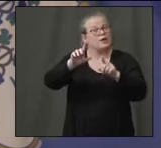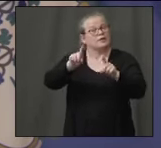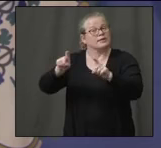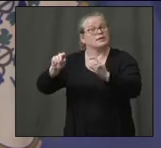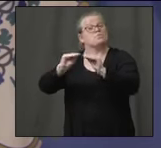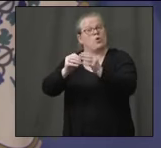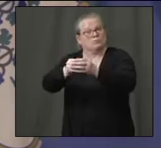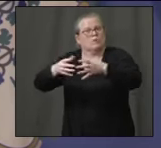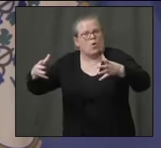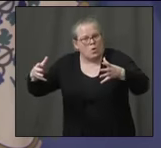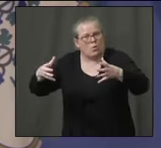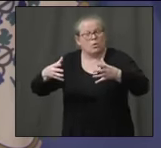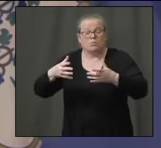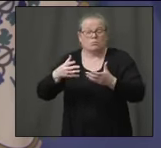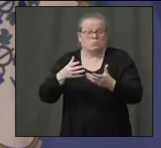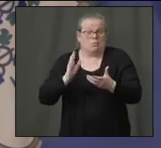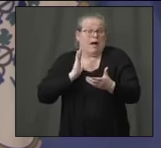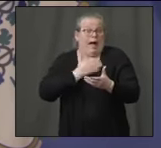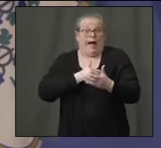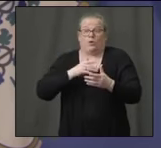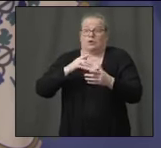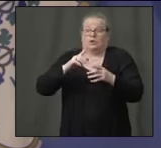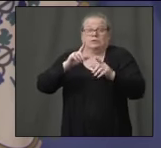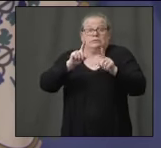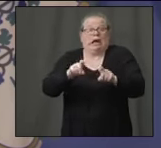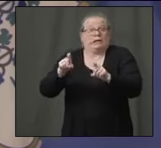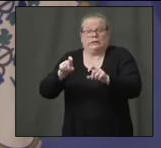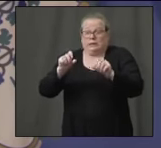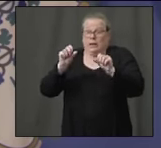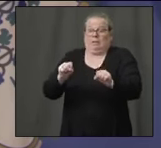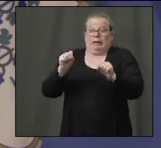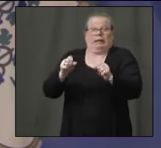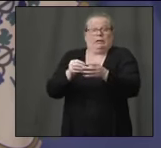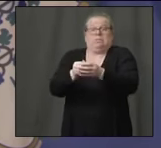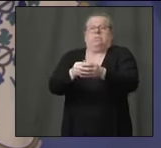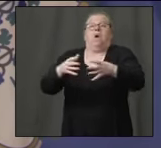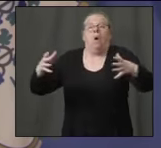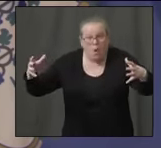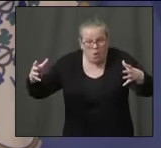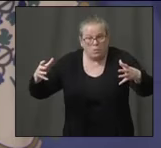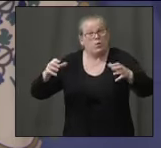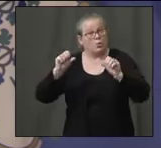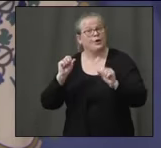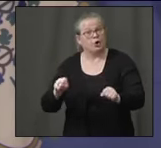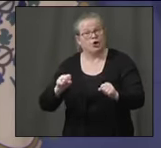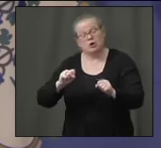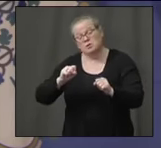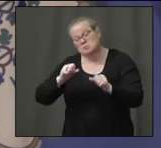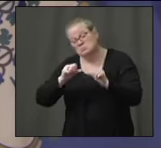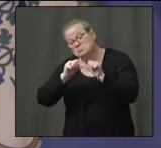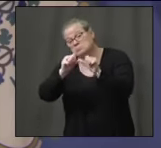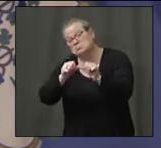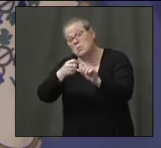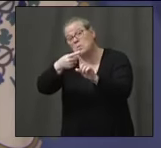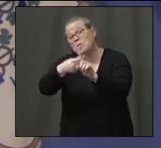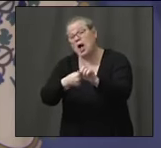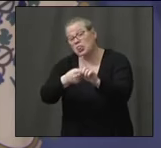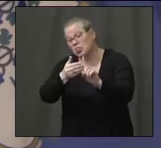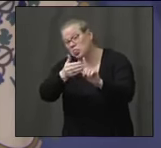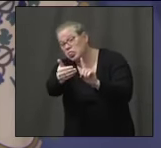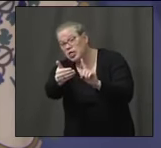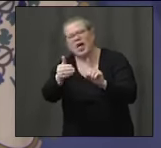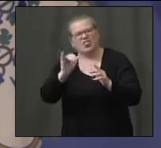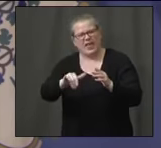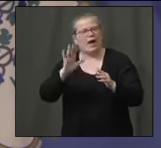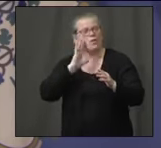increase our testing capacity by maybe 10 times over the next month or so. That would dramatically improve and accelerate our ability to